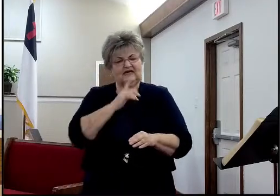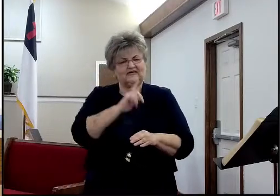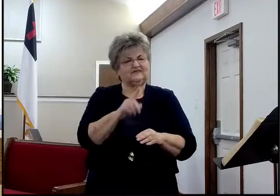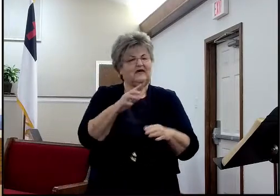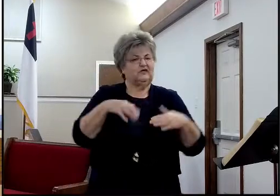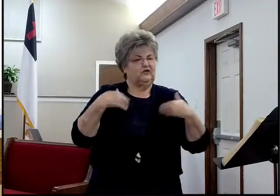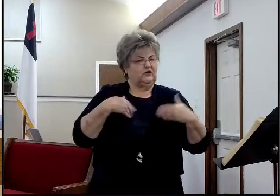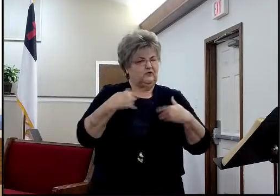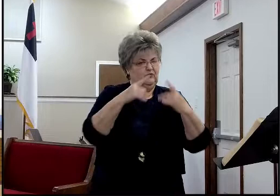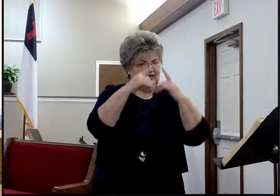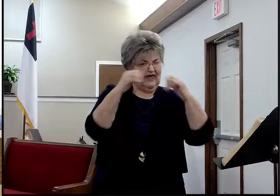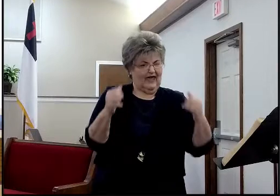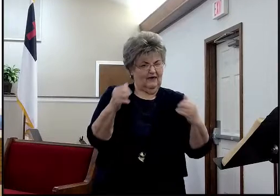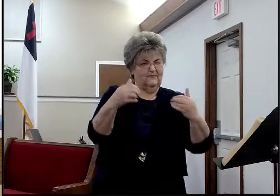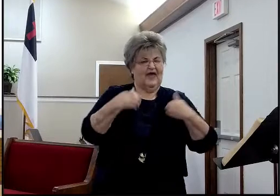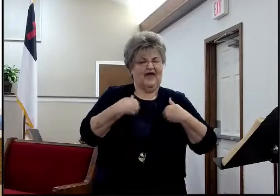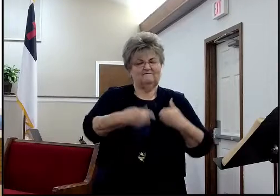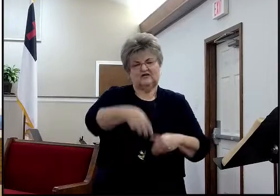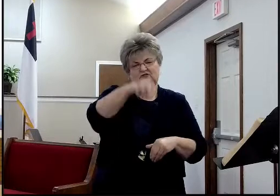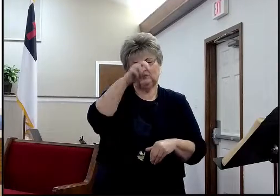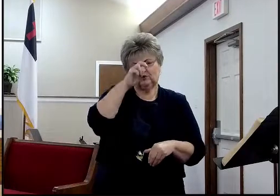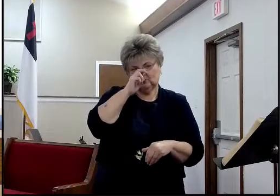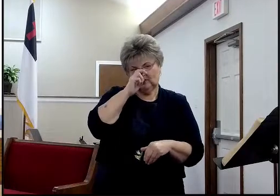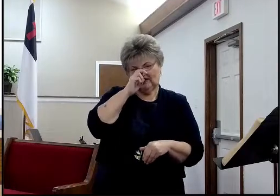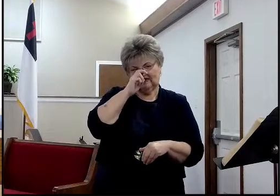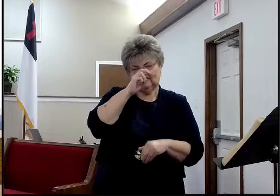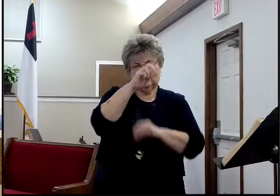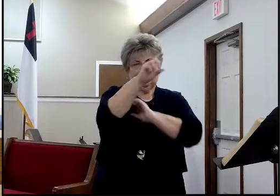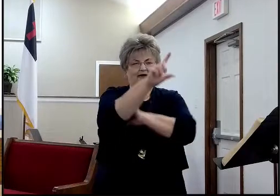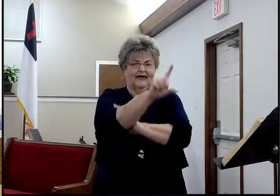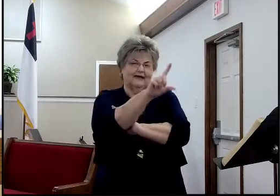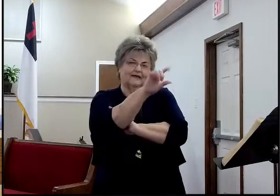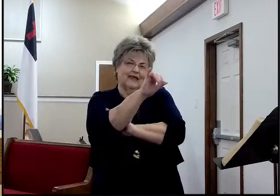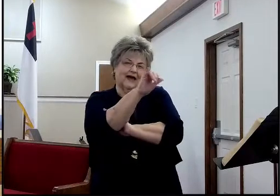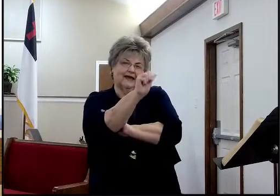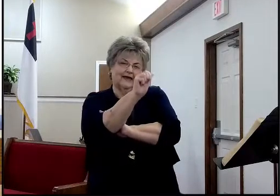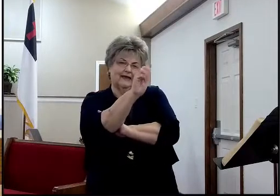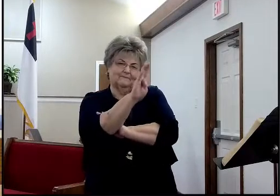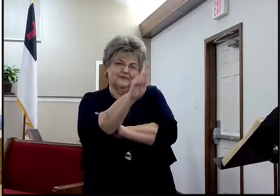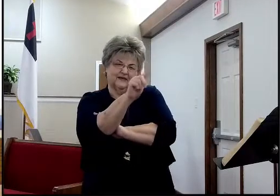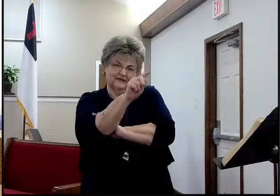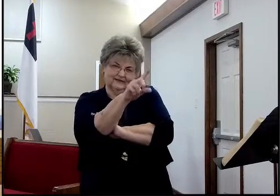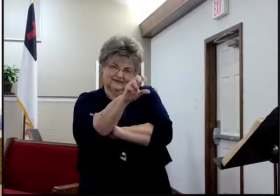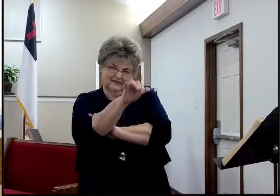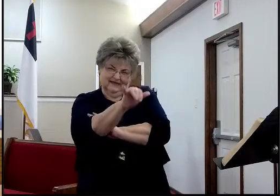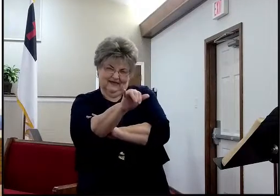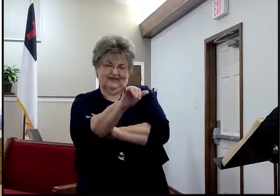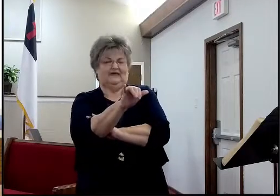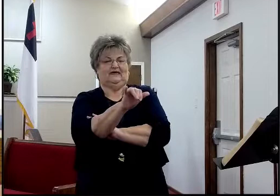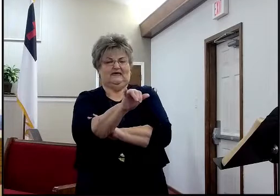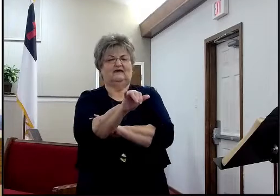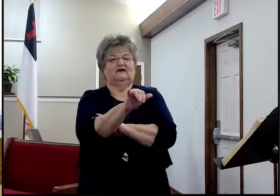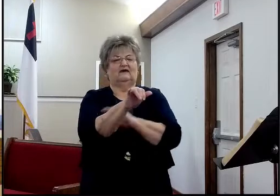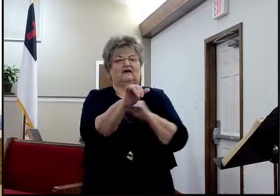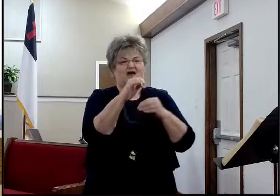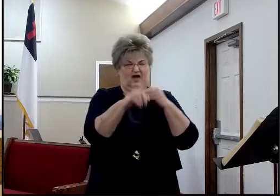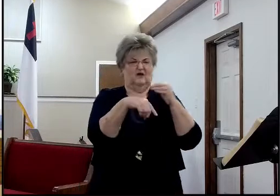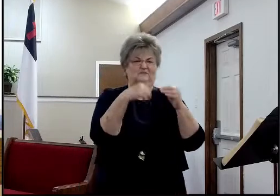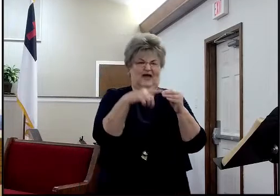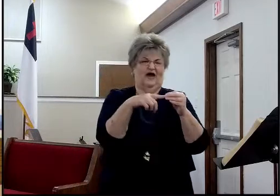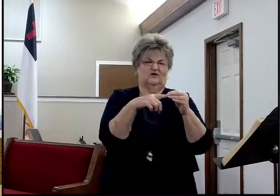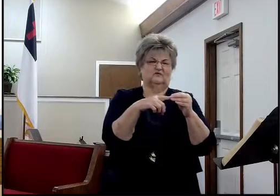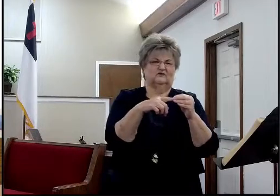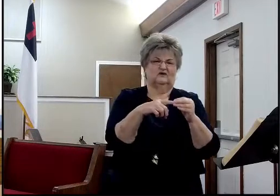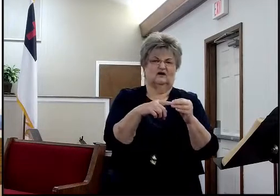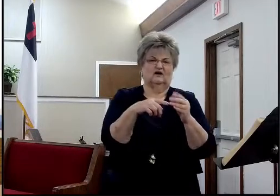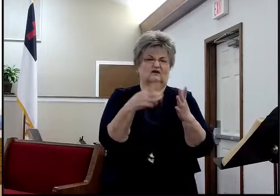way that is. And that's from last year's information, so you might want to double check with that. Missions conference is coming up second week of October. I want you to make